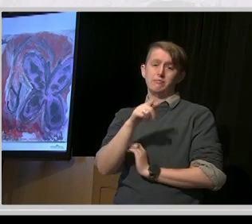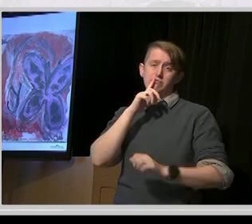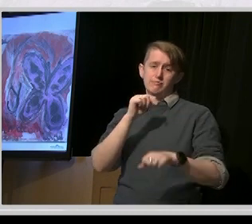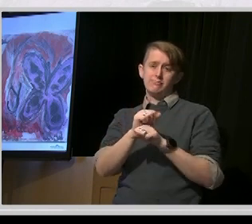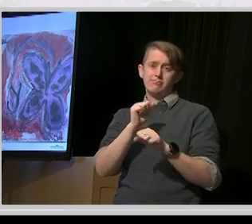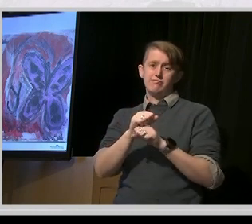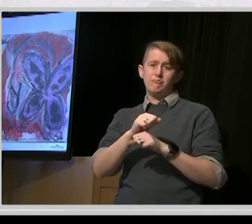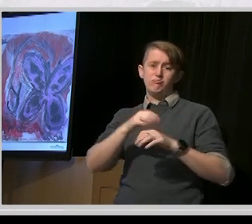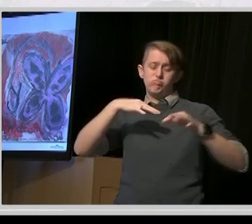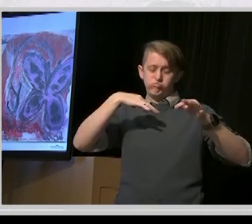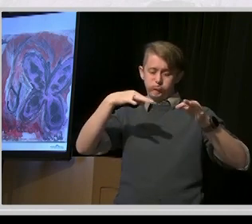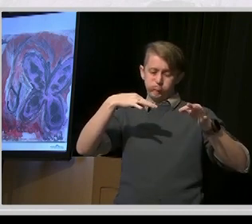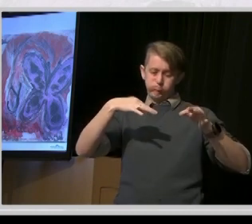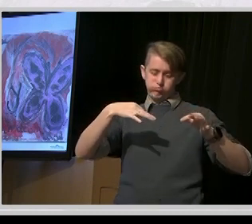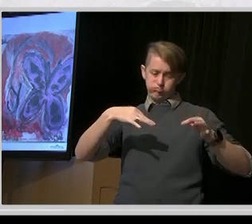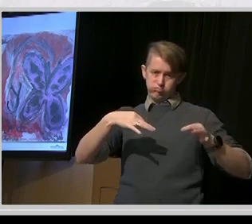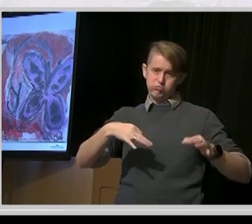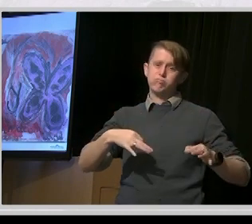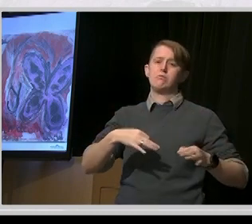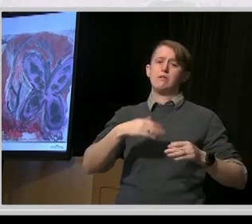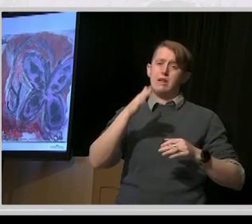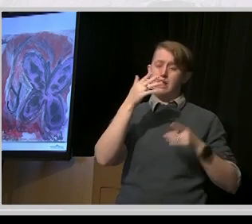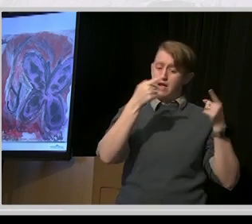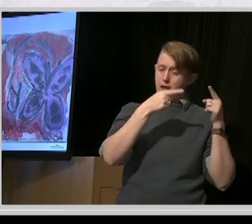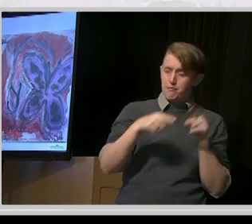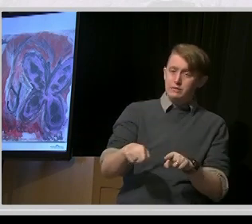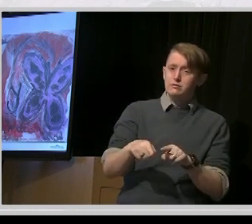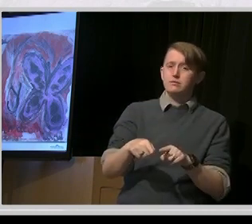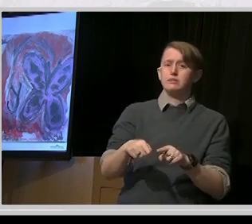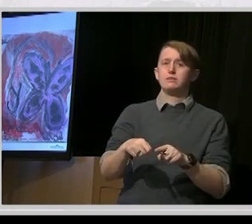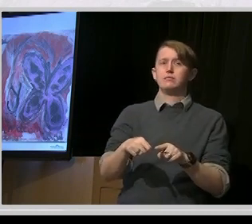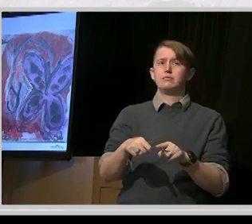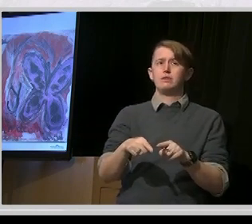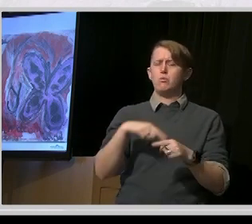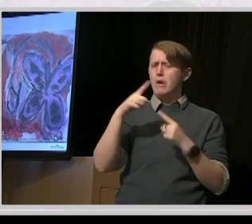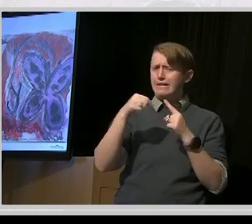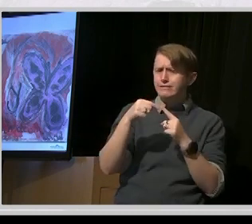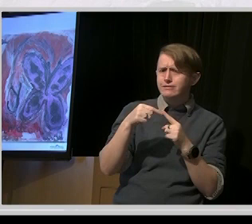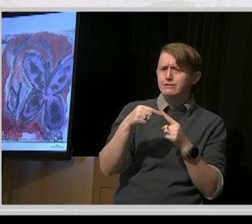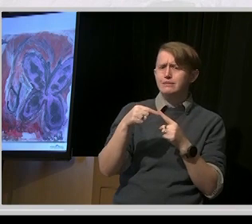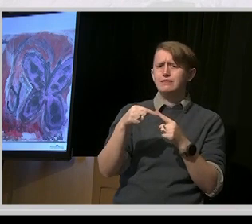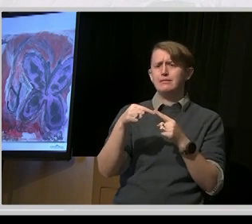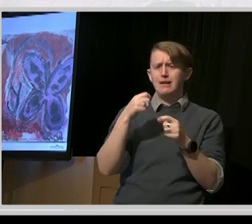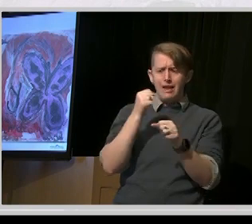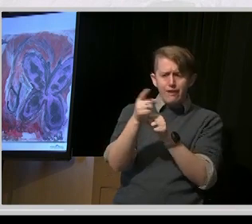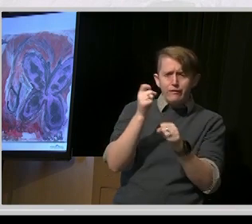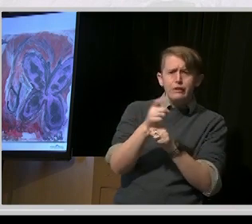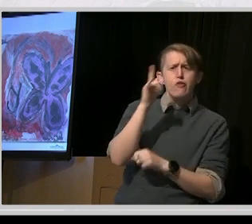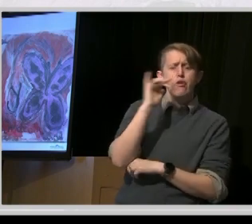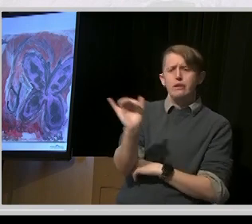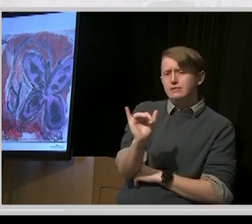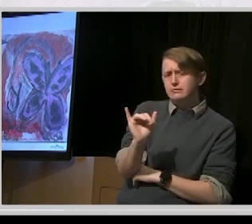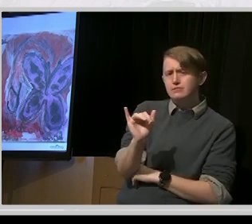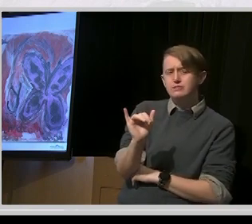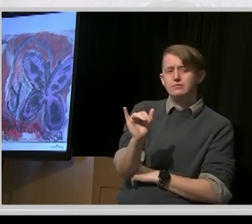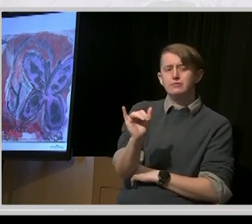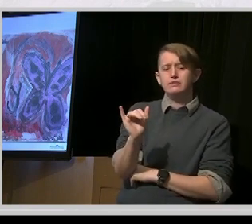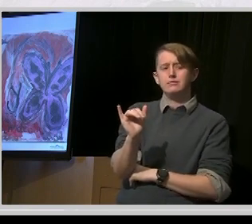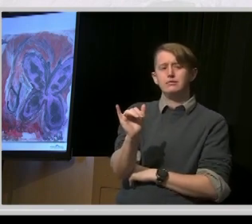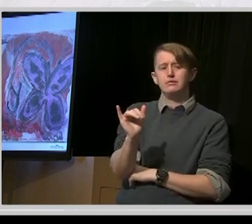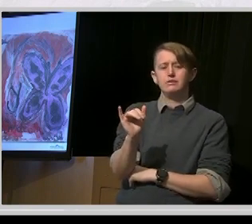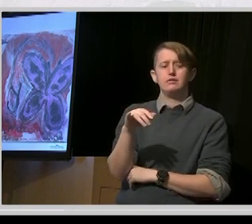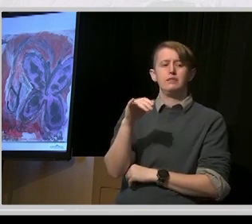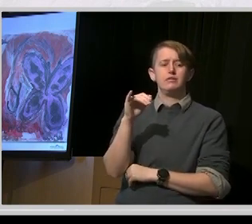because it talks about what needs to happen, in what order, and by when. And that will then be the foundation for the